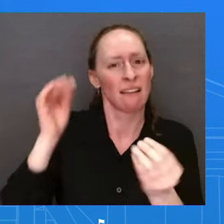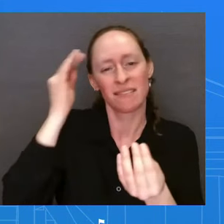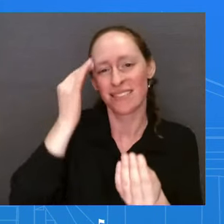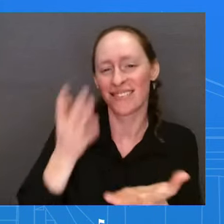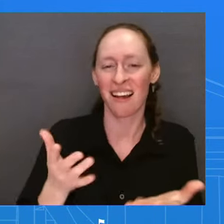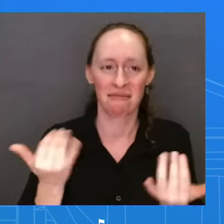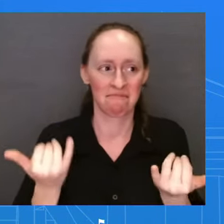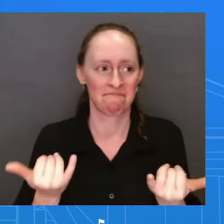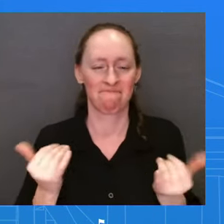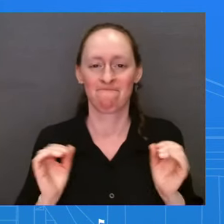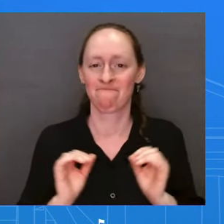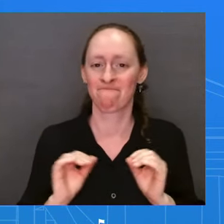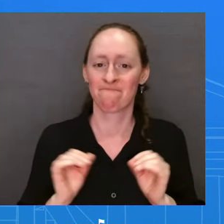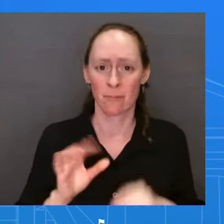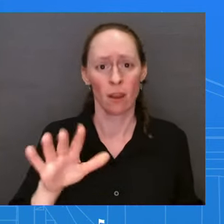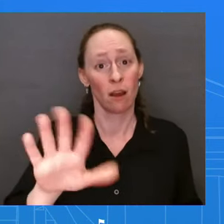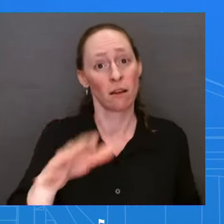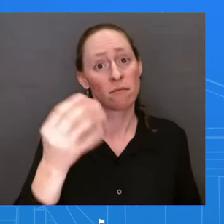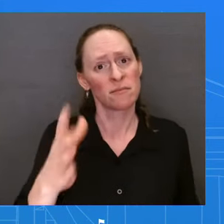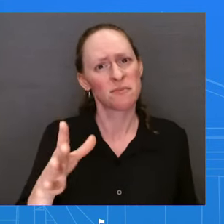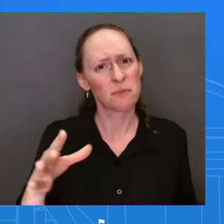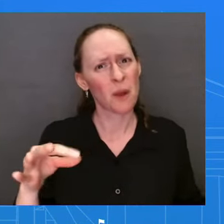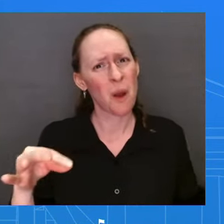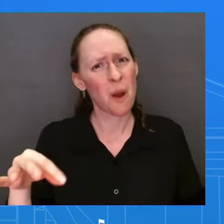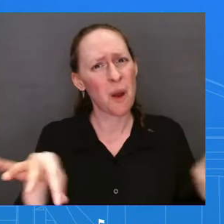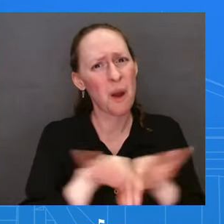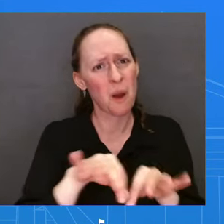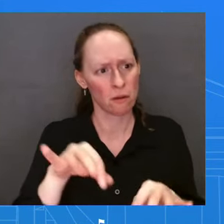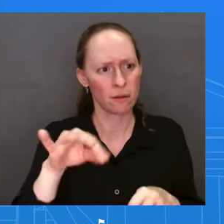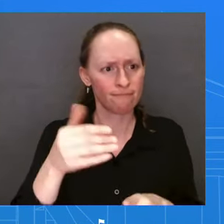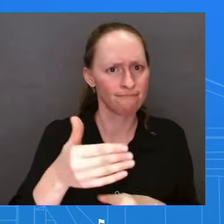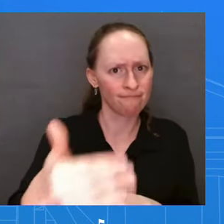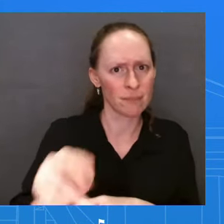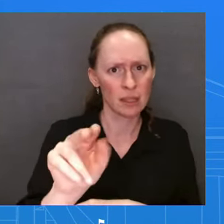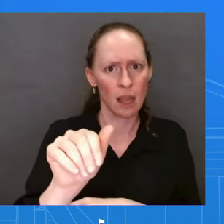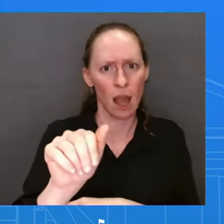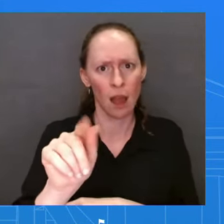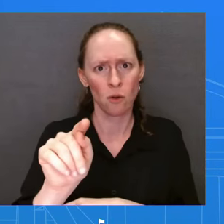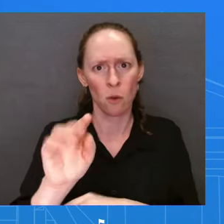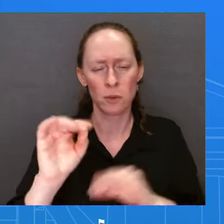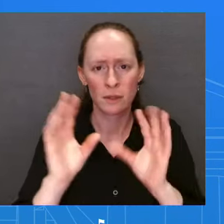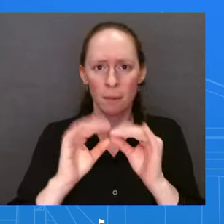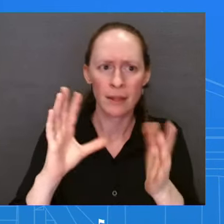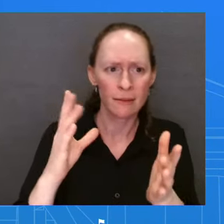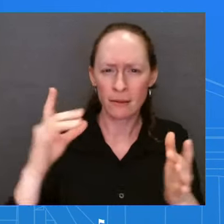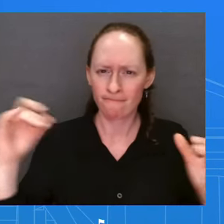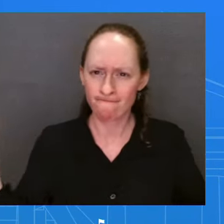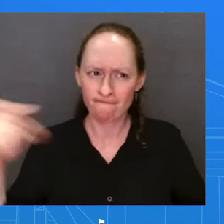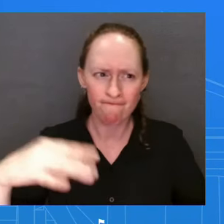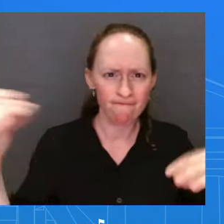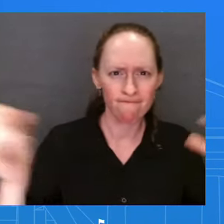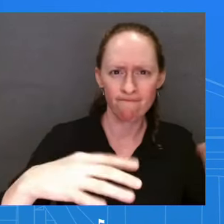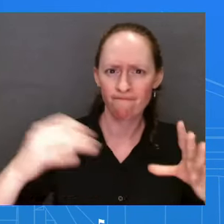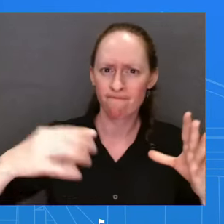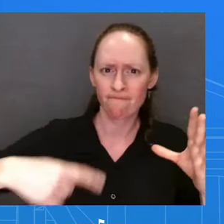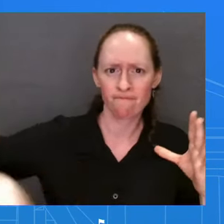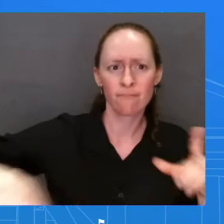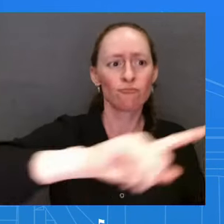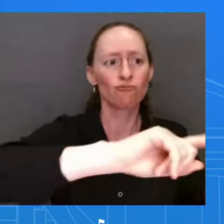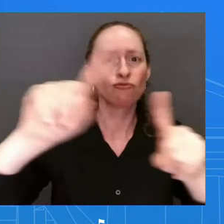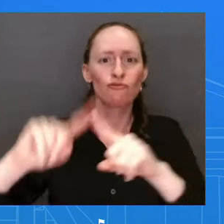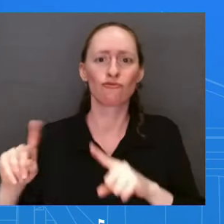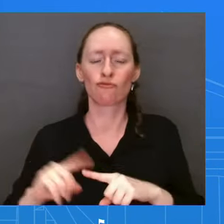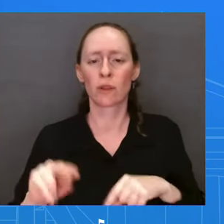summit with a lot on the table, an opportunity for the President and other NATO allies to gather and talk about so many things, including